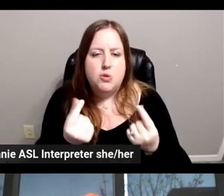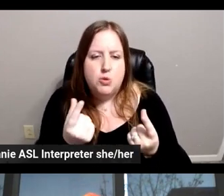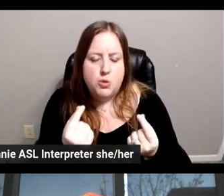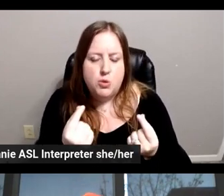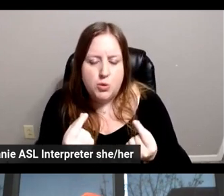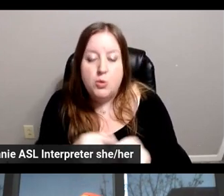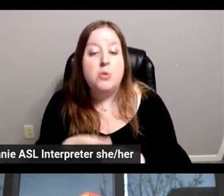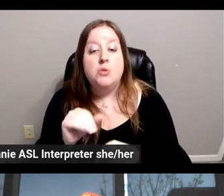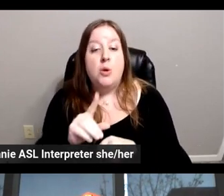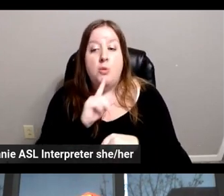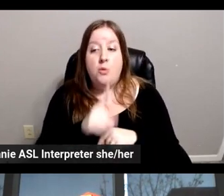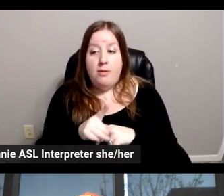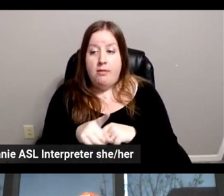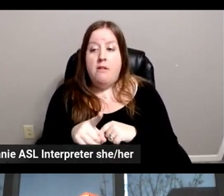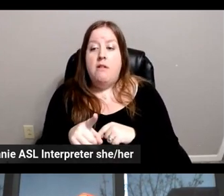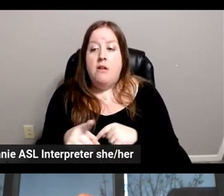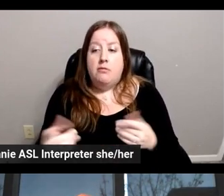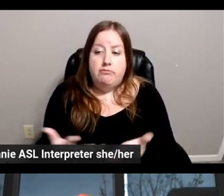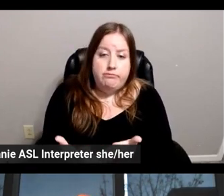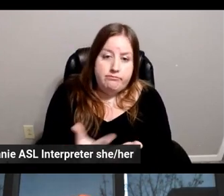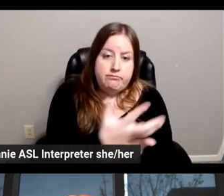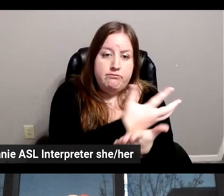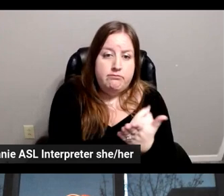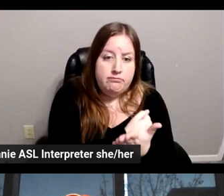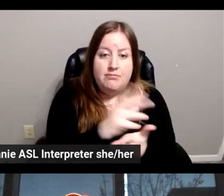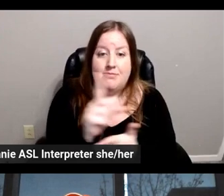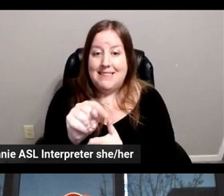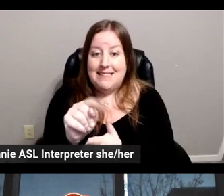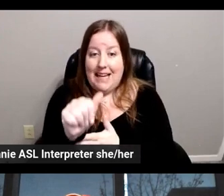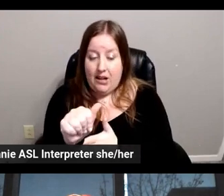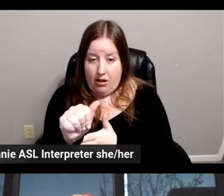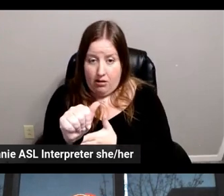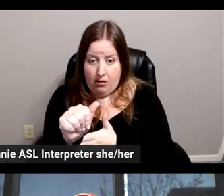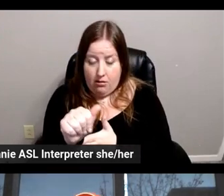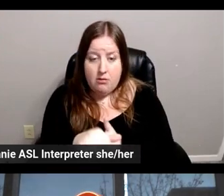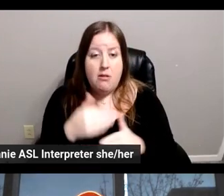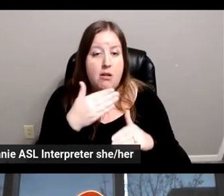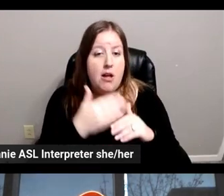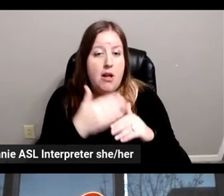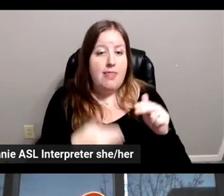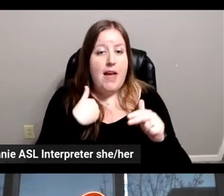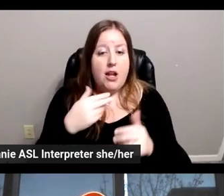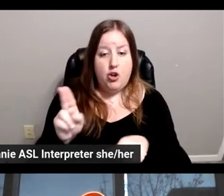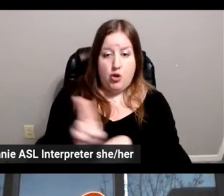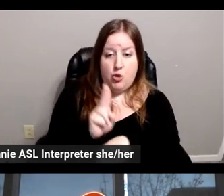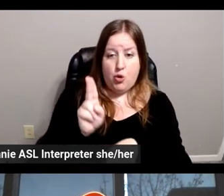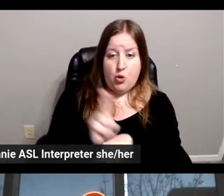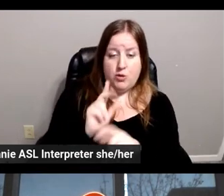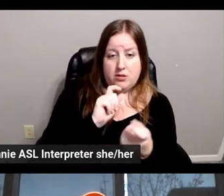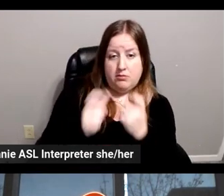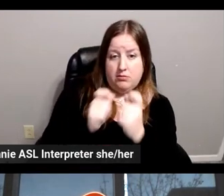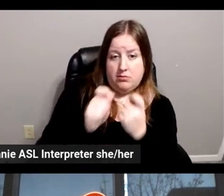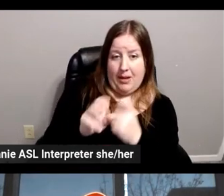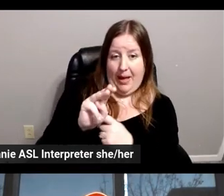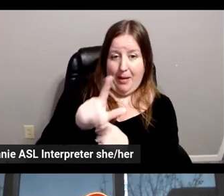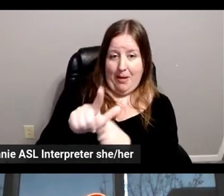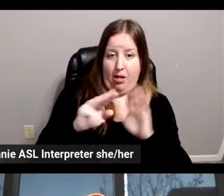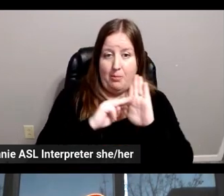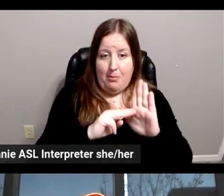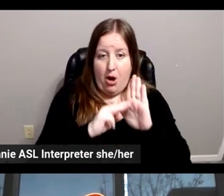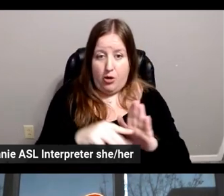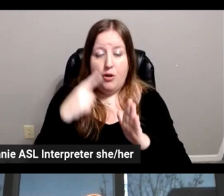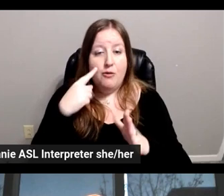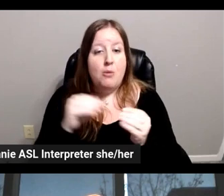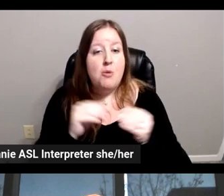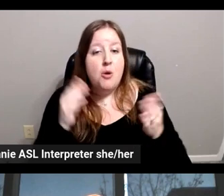being able to grab all of this data and then, you know, build and use a customized ML model for further